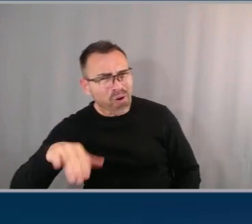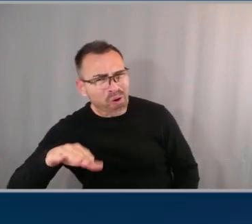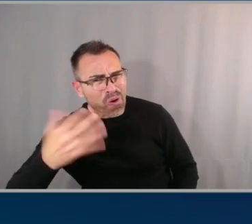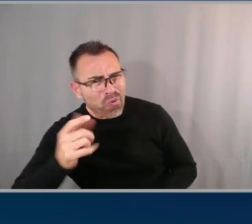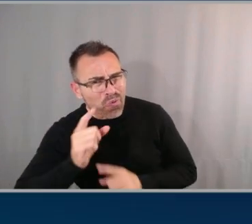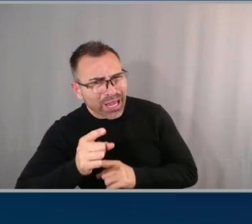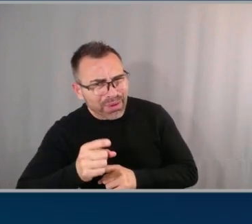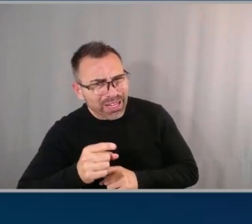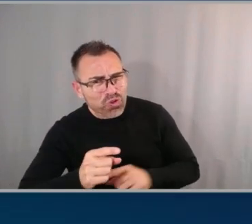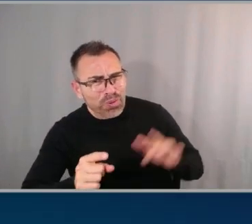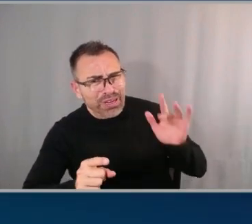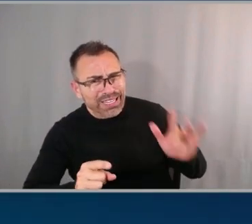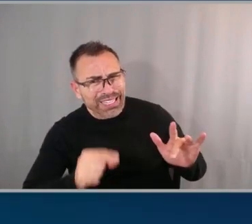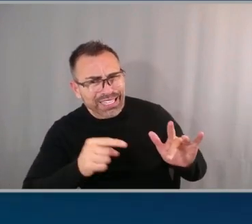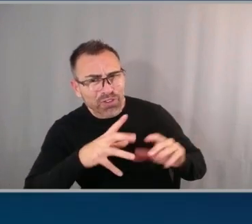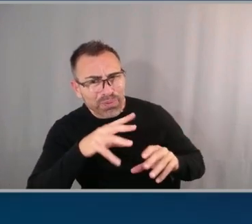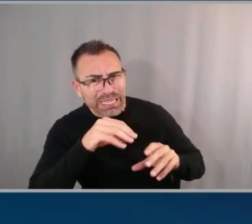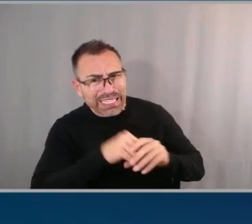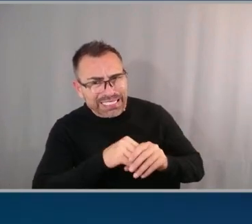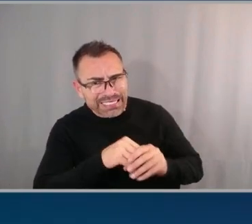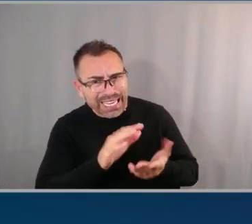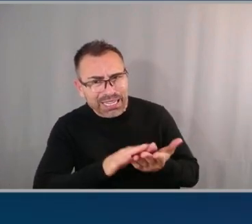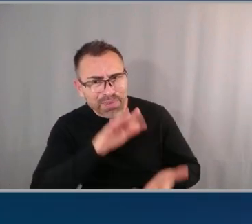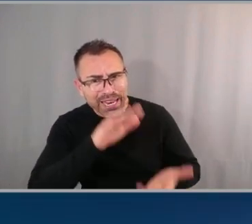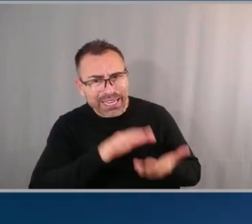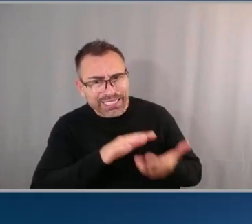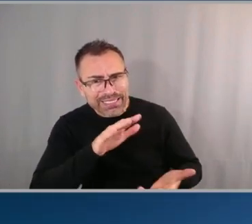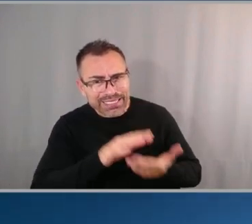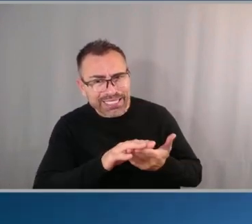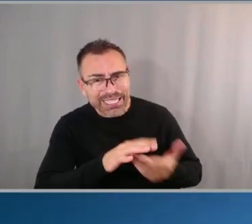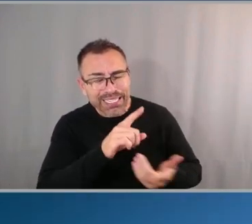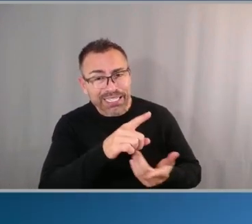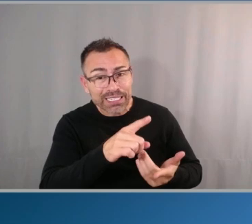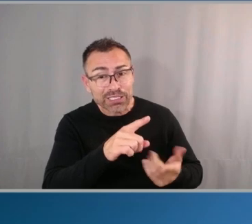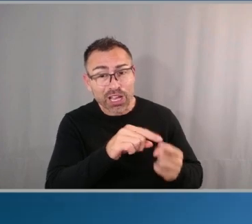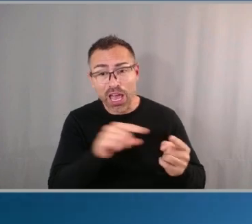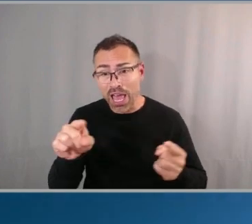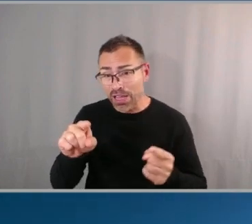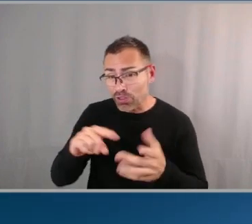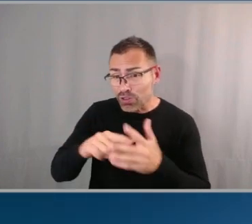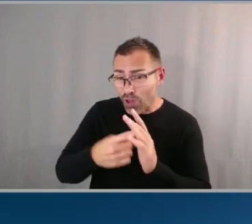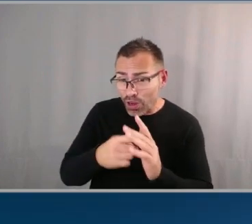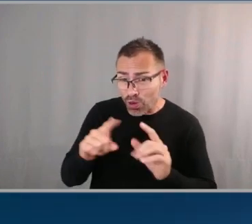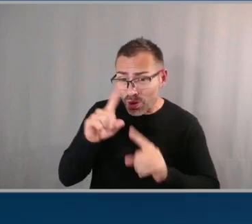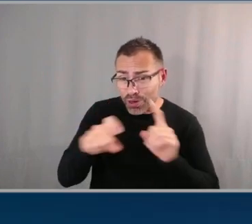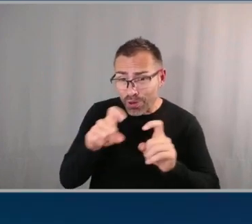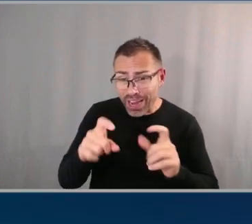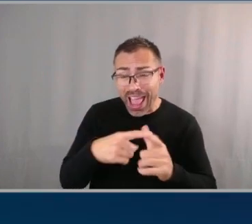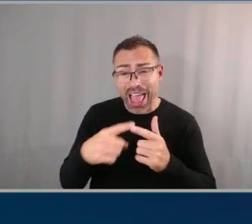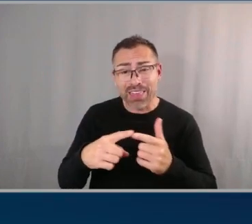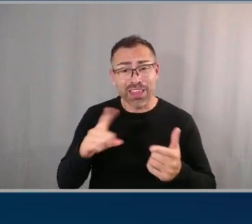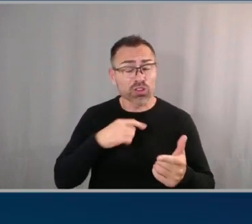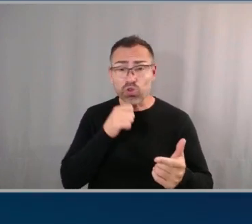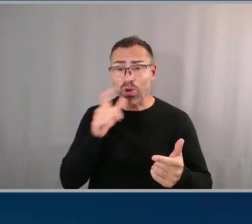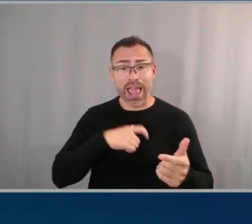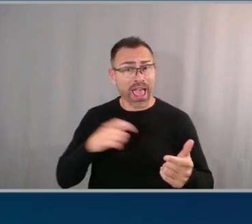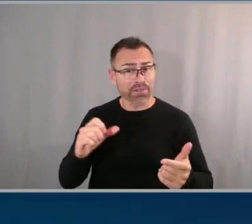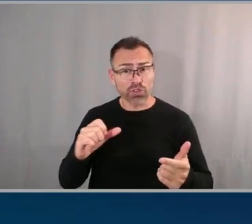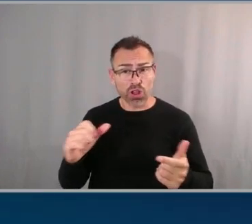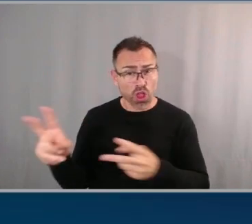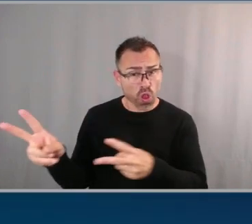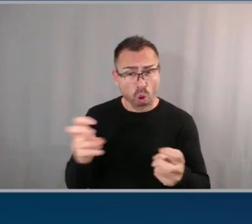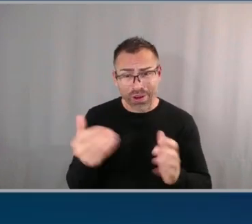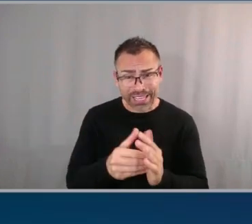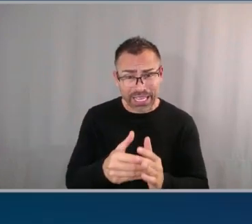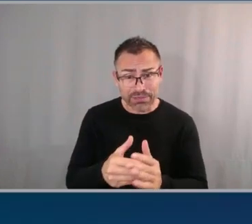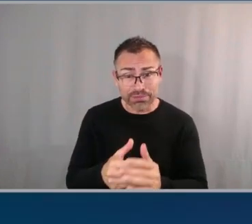from inside the metadata to maintain that context and continue on to start doing queries without having to go reload everything again yes you